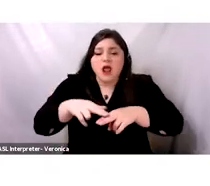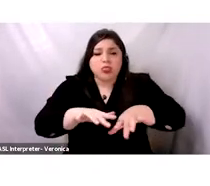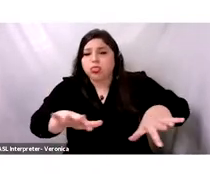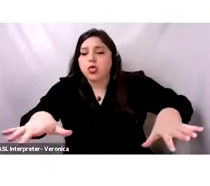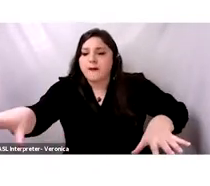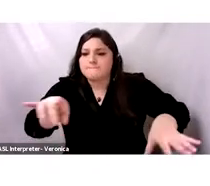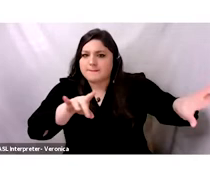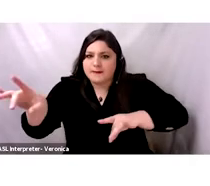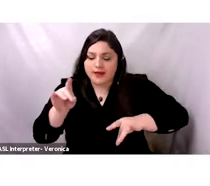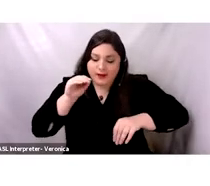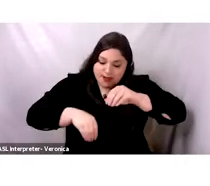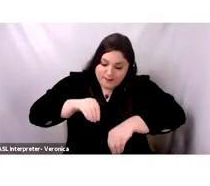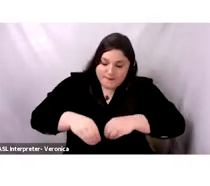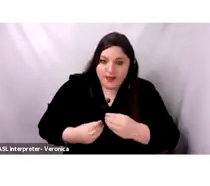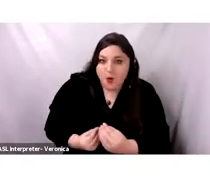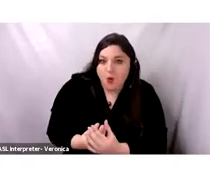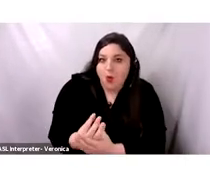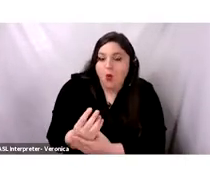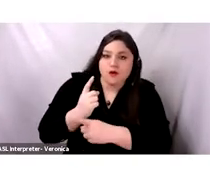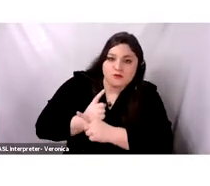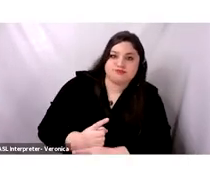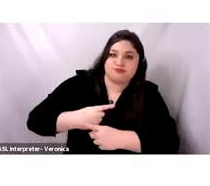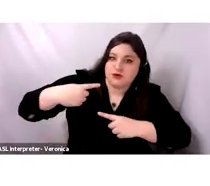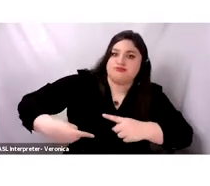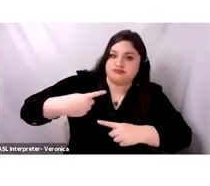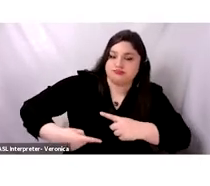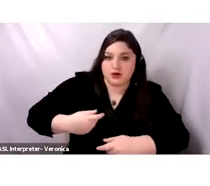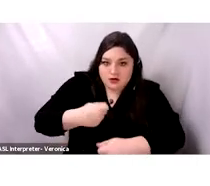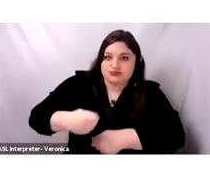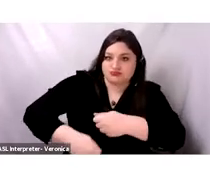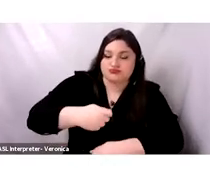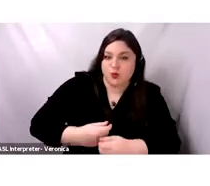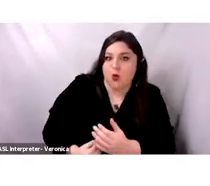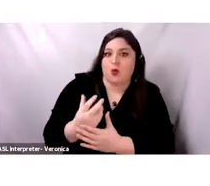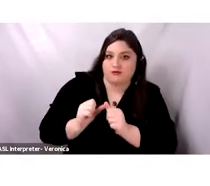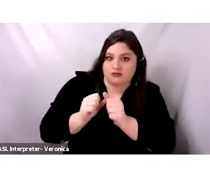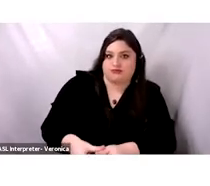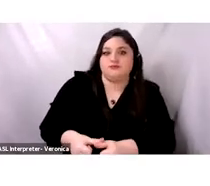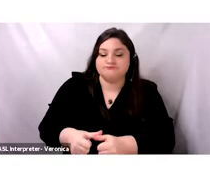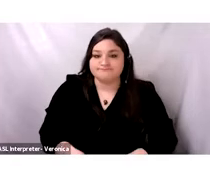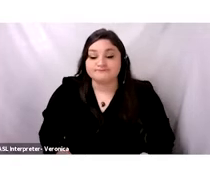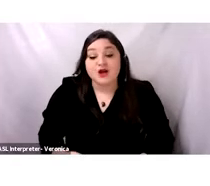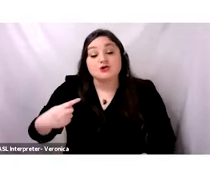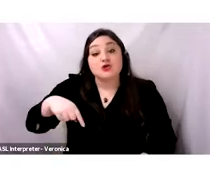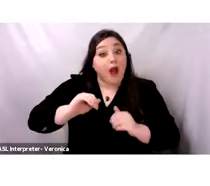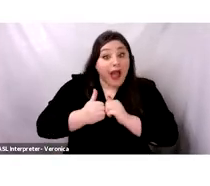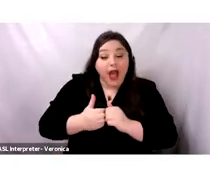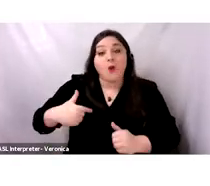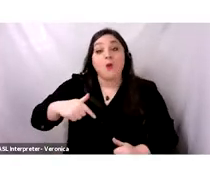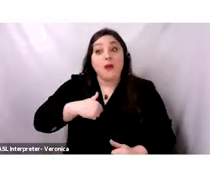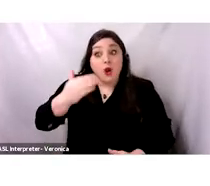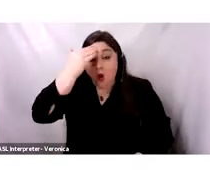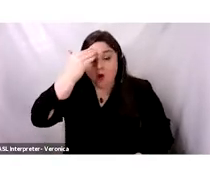communities in the Middle East, how we know that we found the grains, either